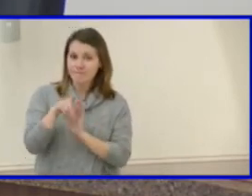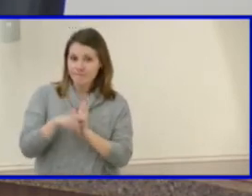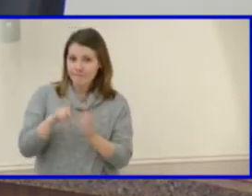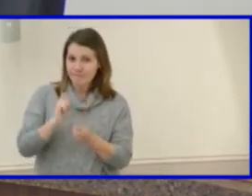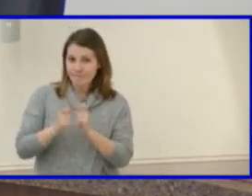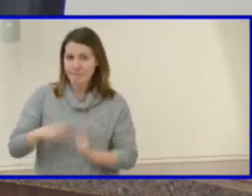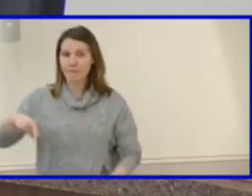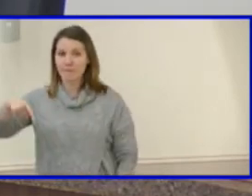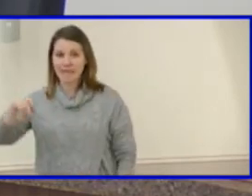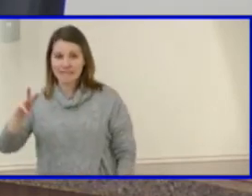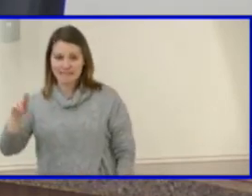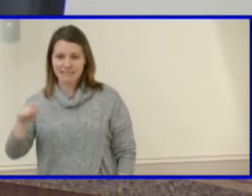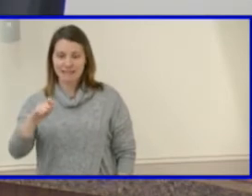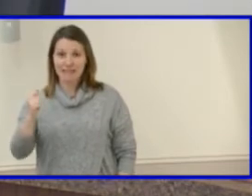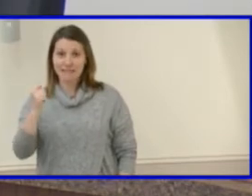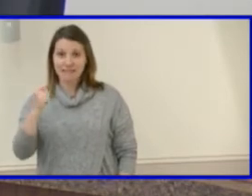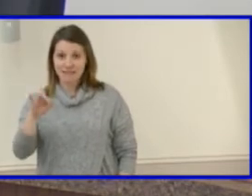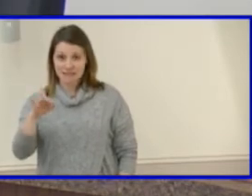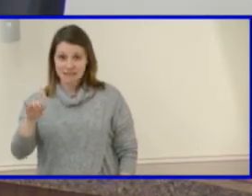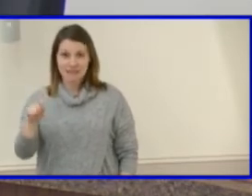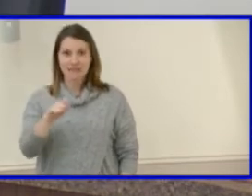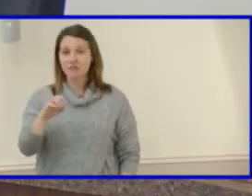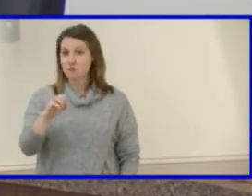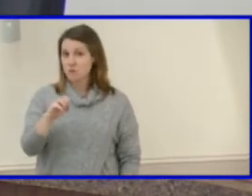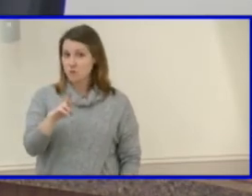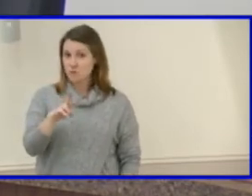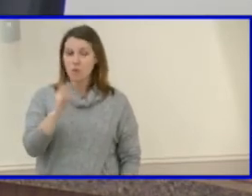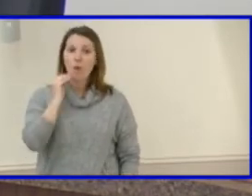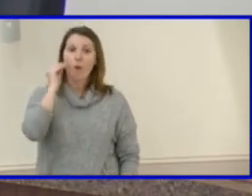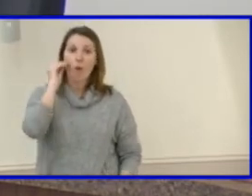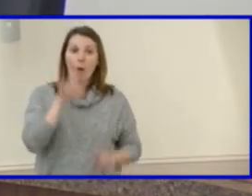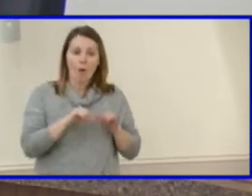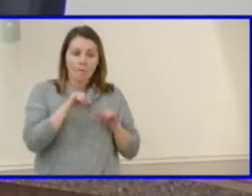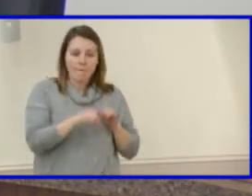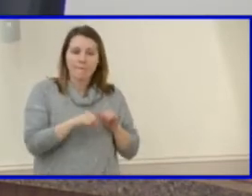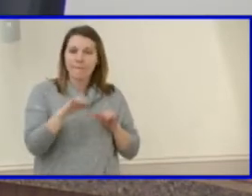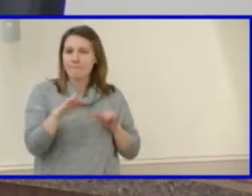-19-022 homebound students.